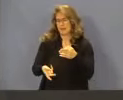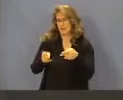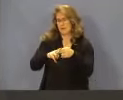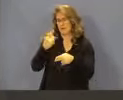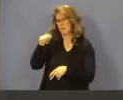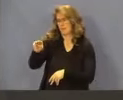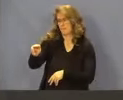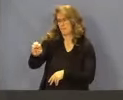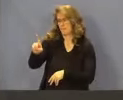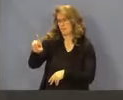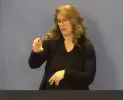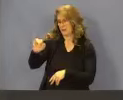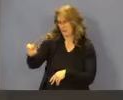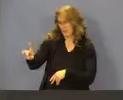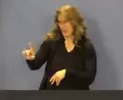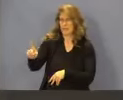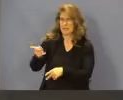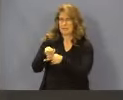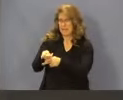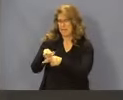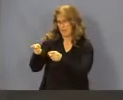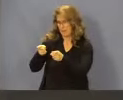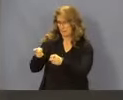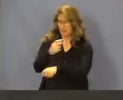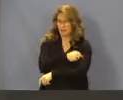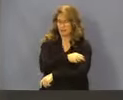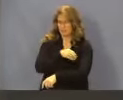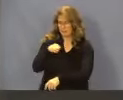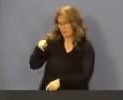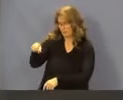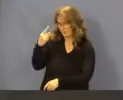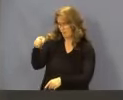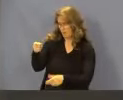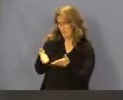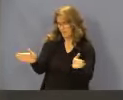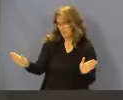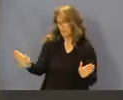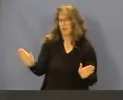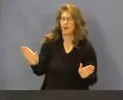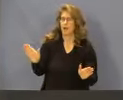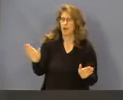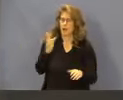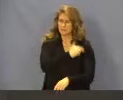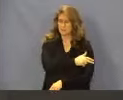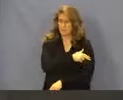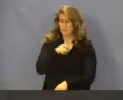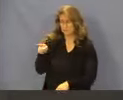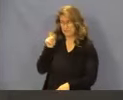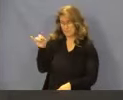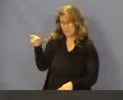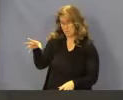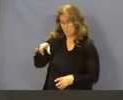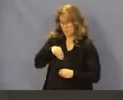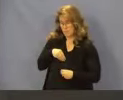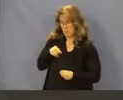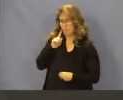Medicaid care management organization hospital-directed payments for public hospitals. Pending CMS approval, the department